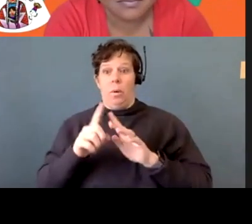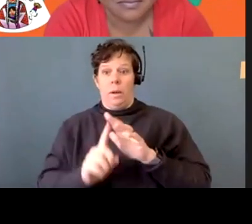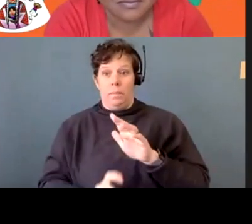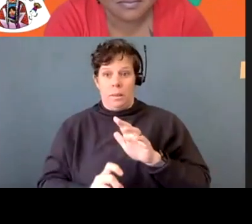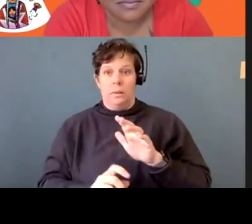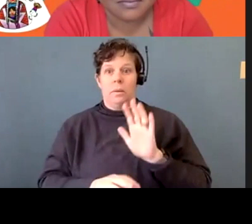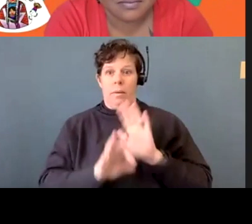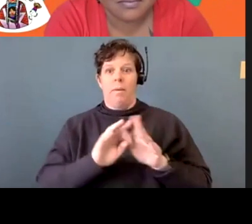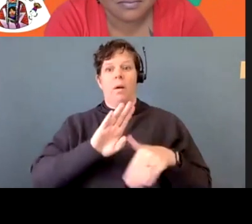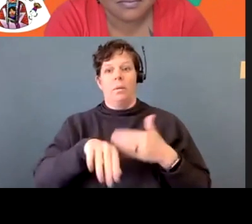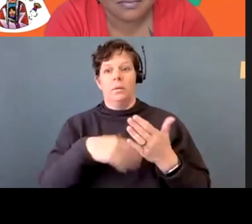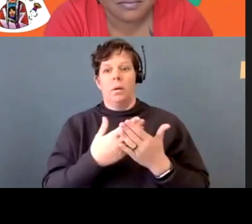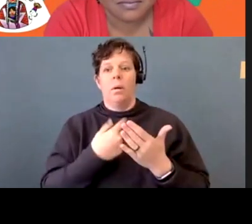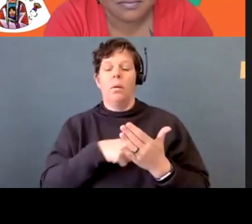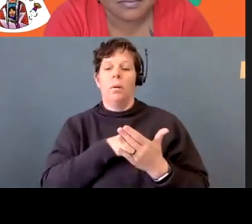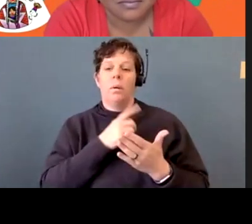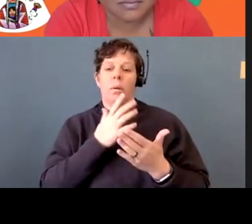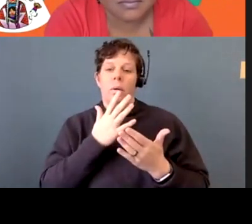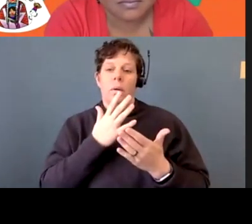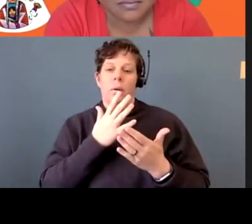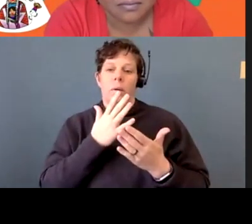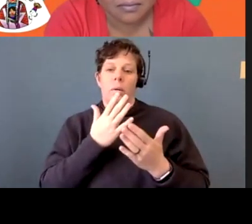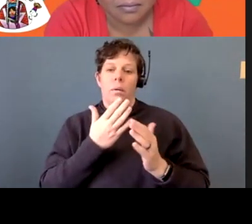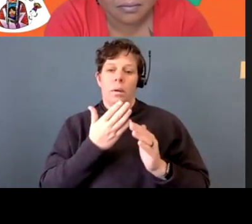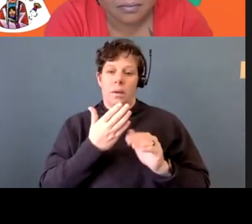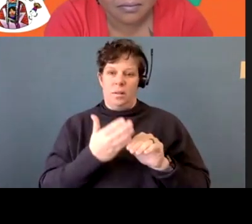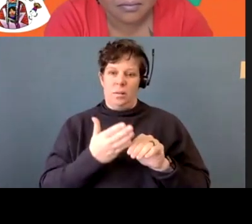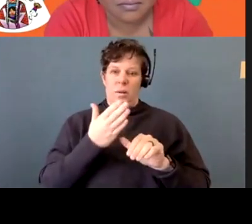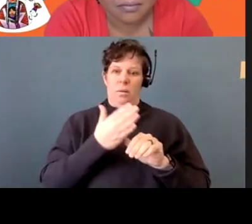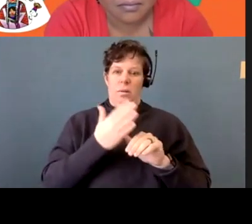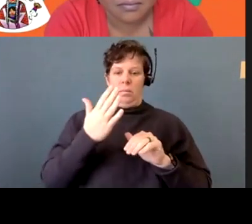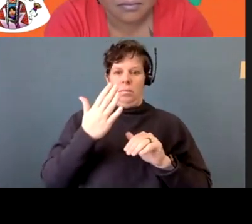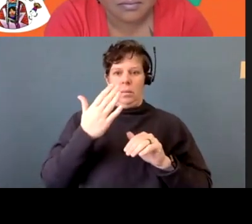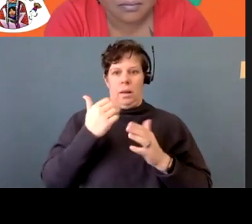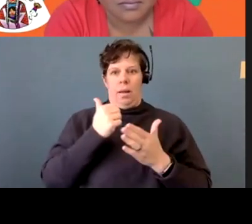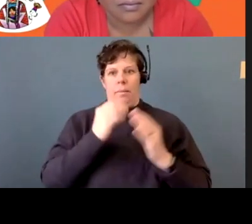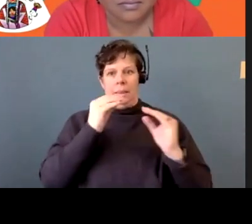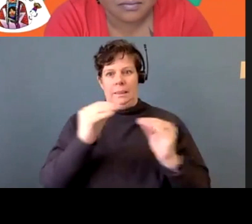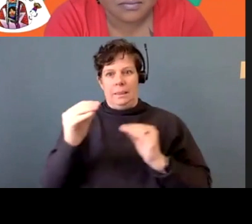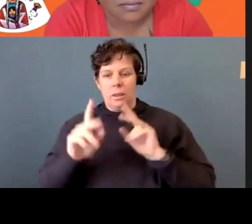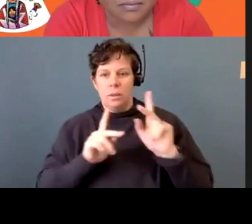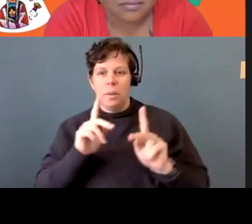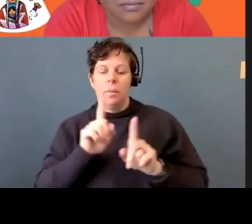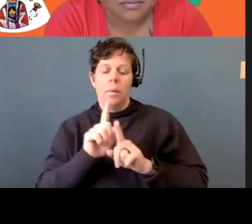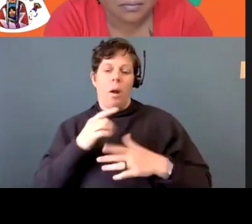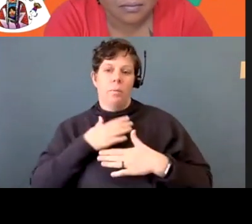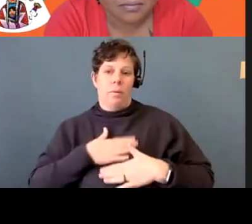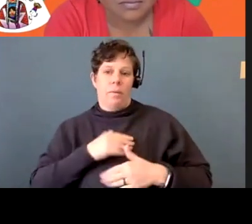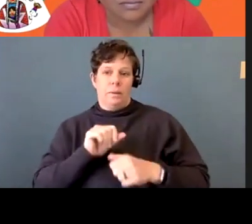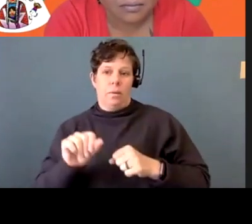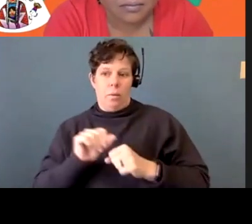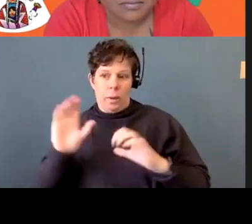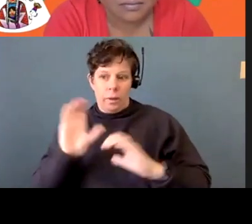Like we get to not only raise awareness, but we actually do the physical work. We go out there and we search and we find these